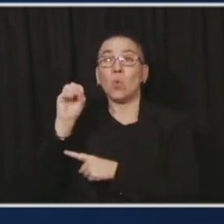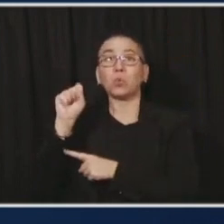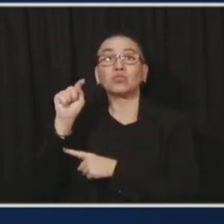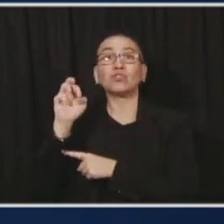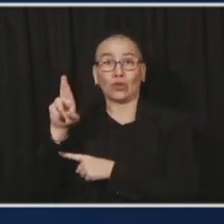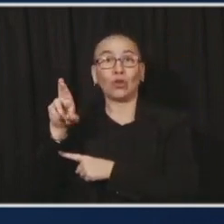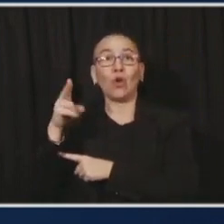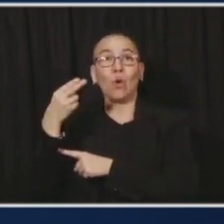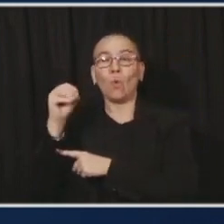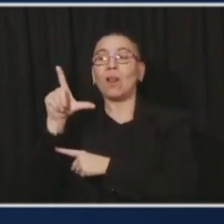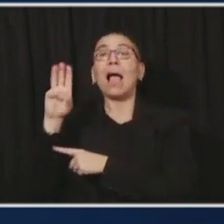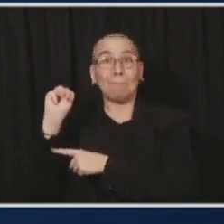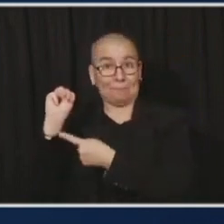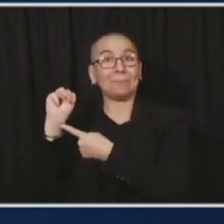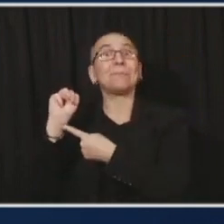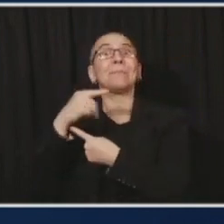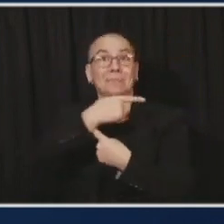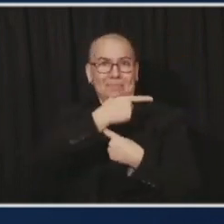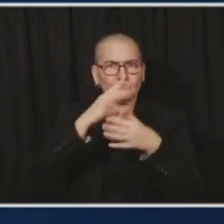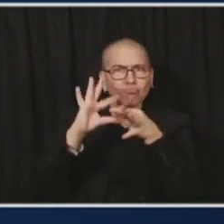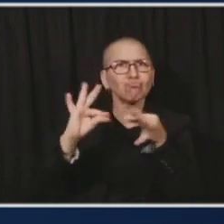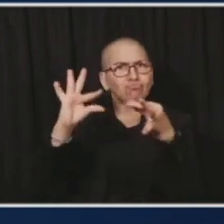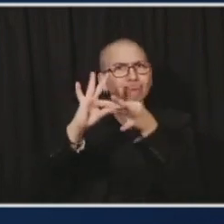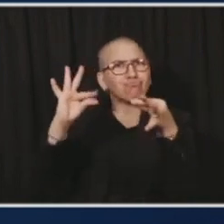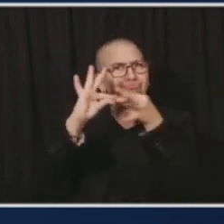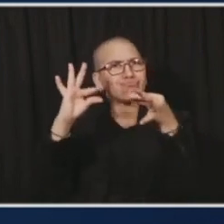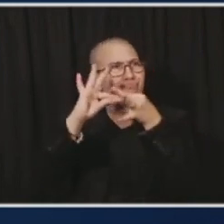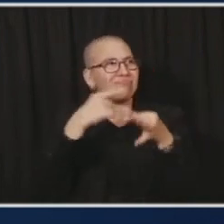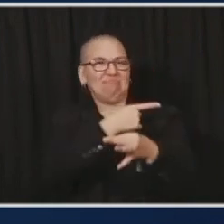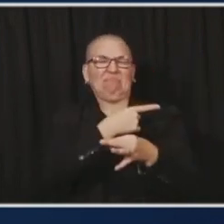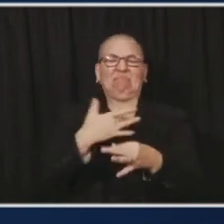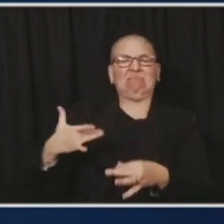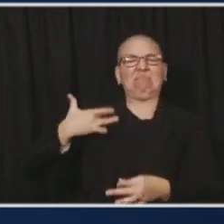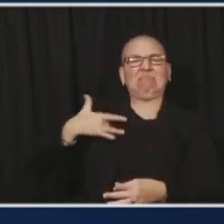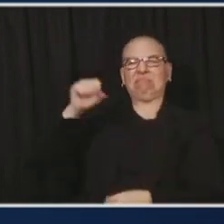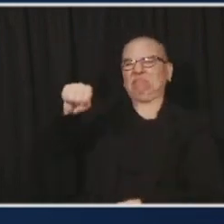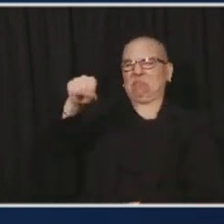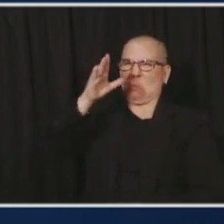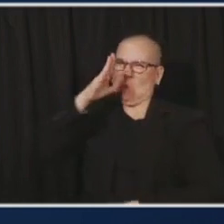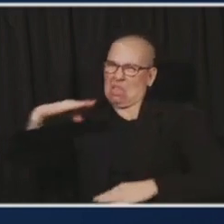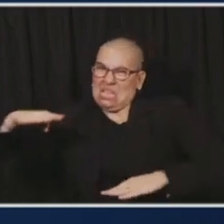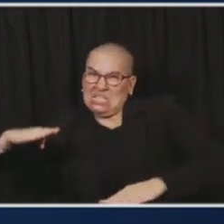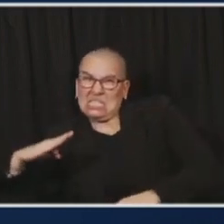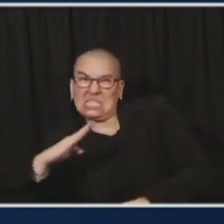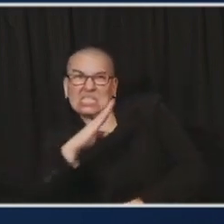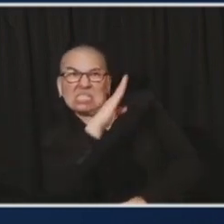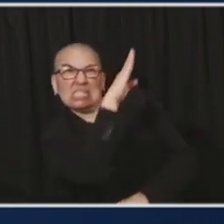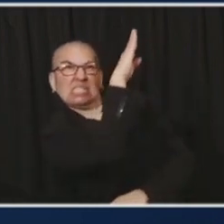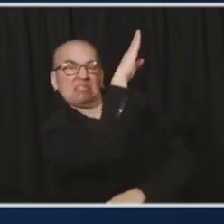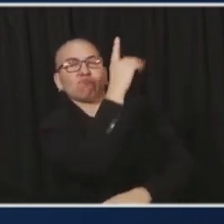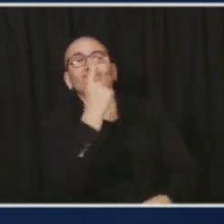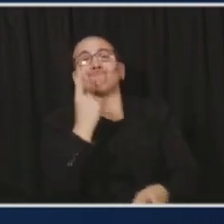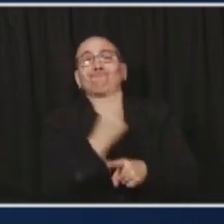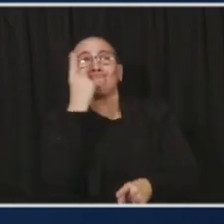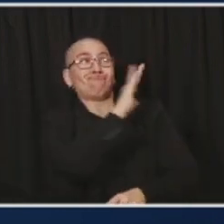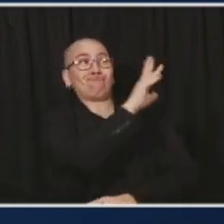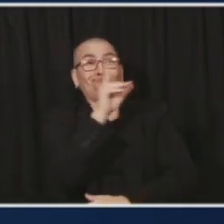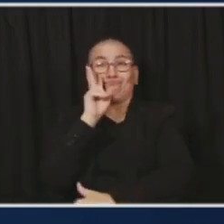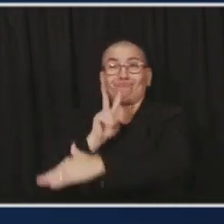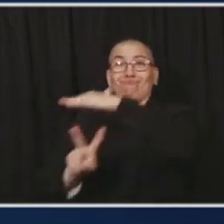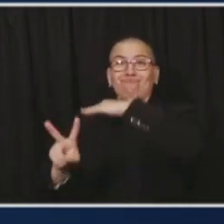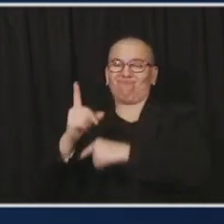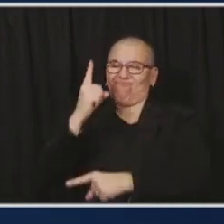COVID would come roaring back with a second wave in, accurately predicted, probably late fall, early winter.